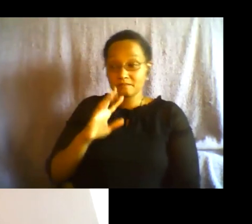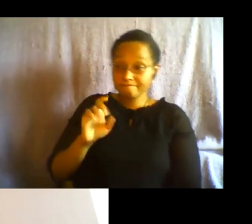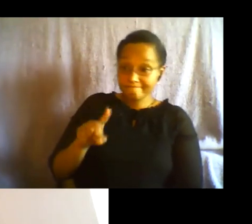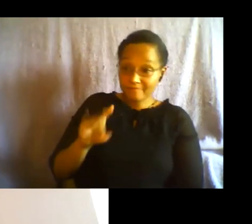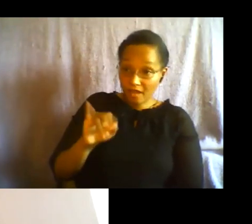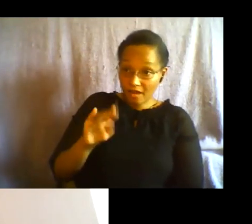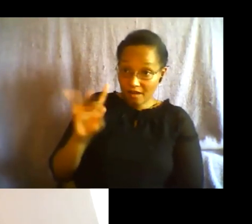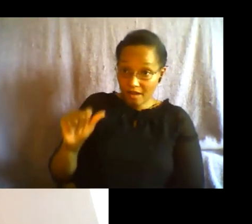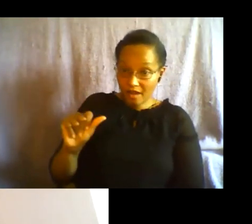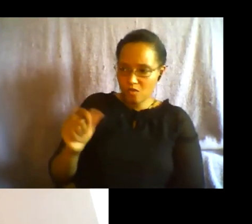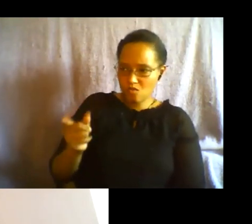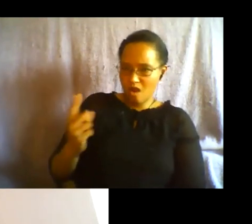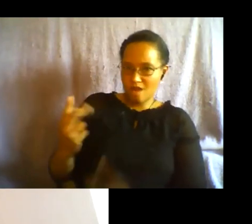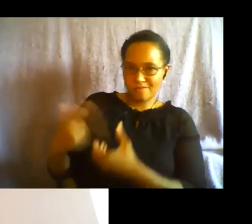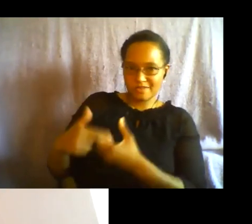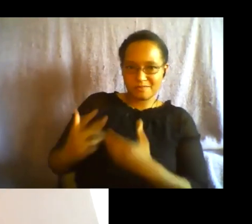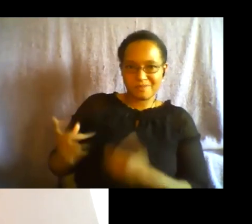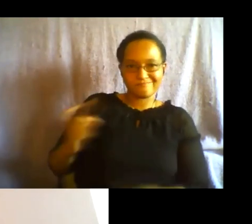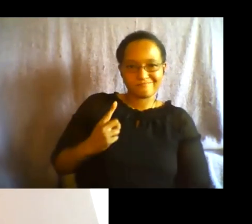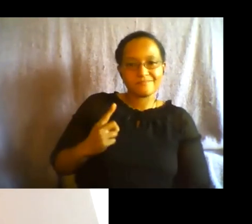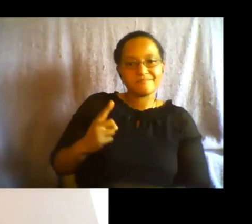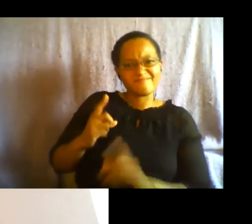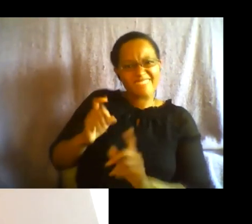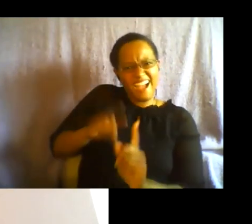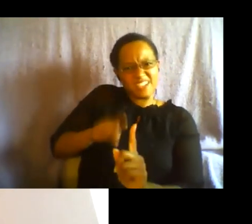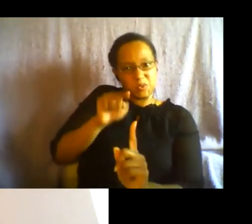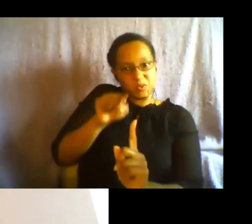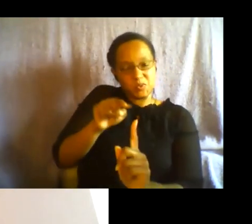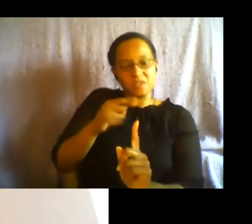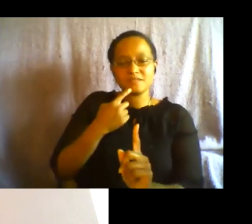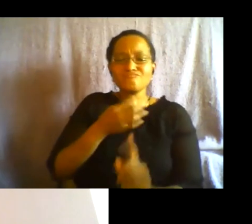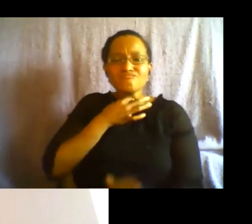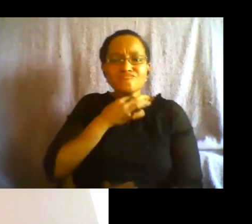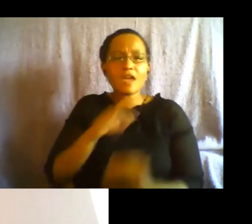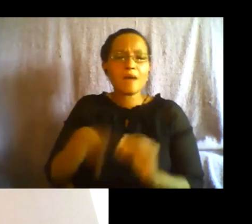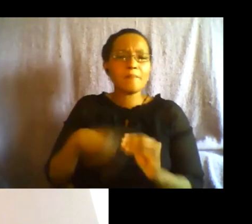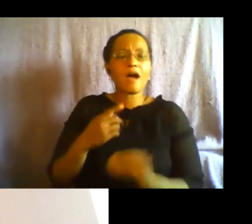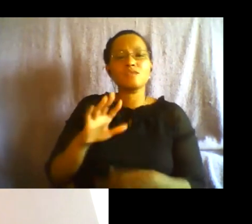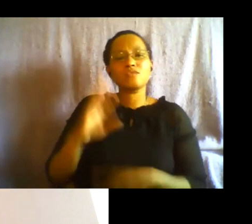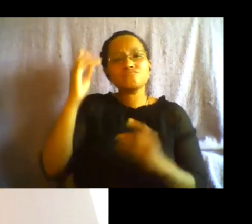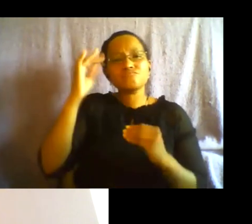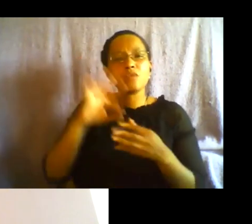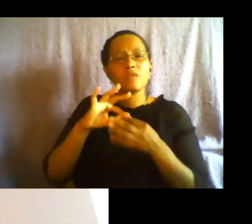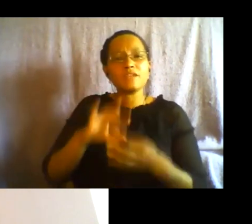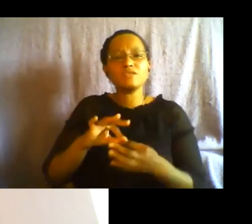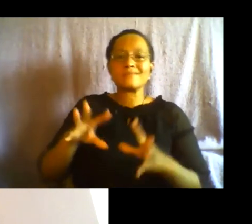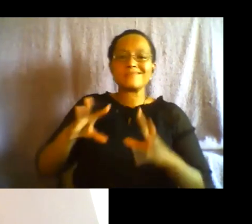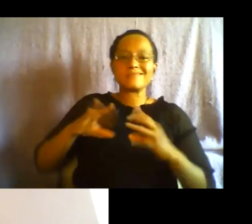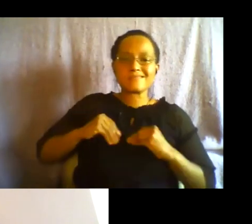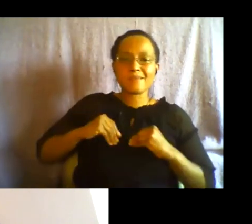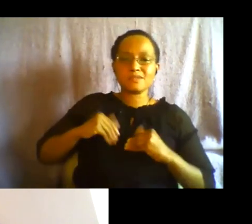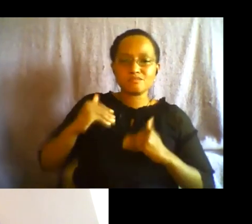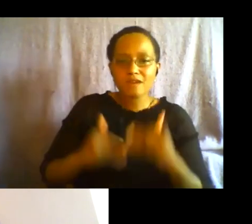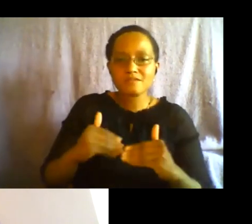your comments and thoughts about the acceptance process and grieving process with acquiring your disability